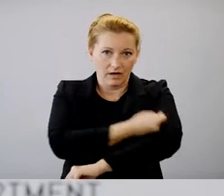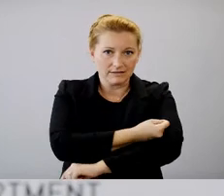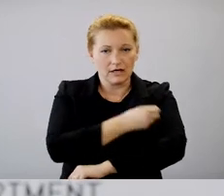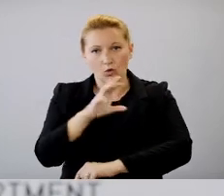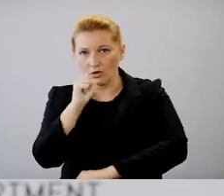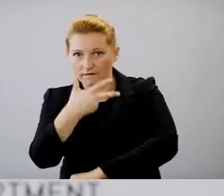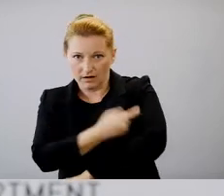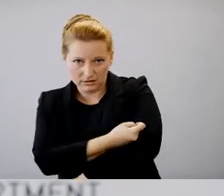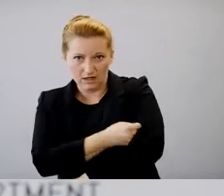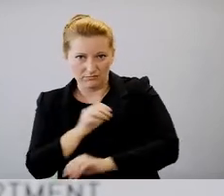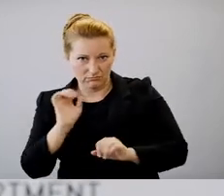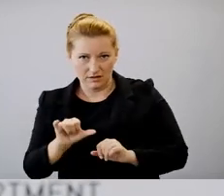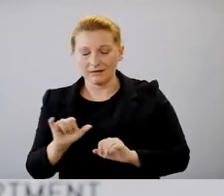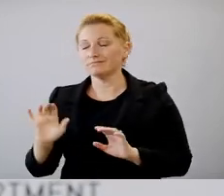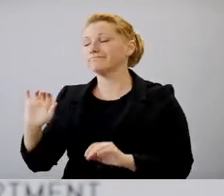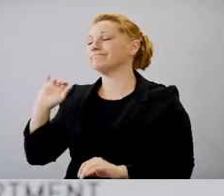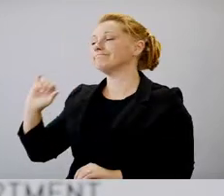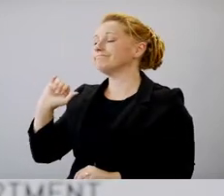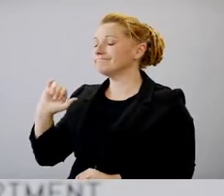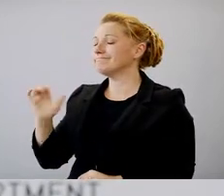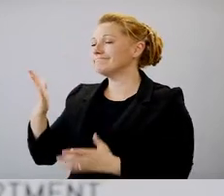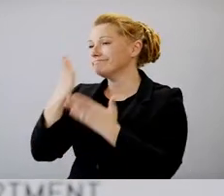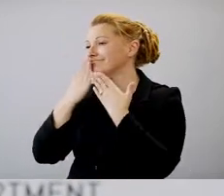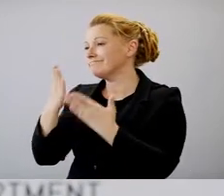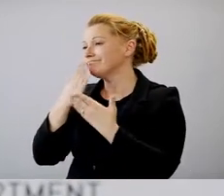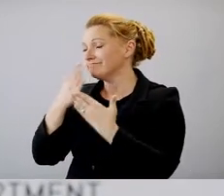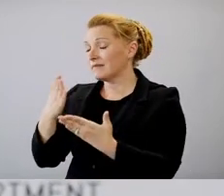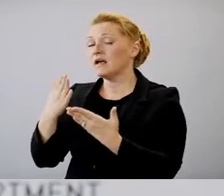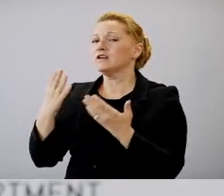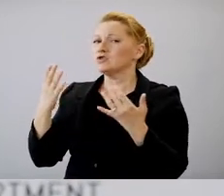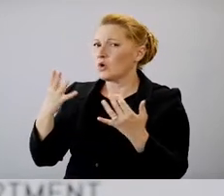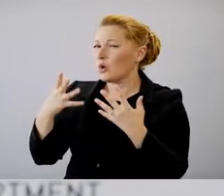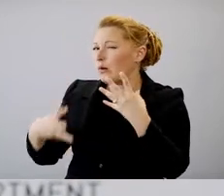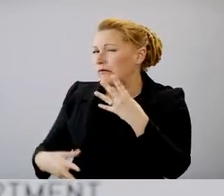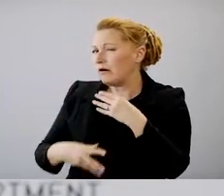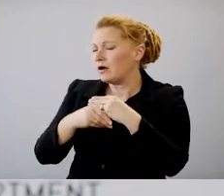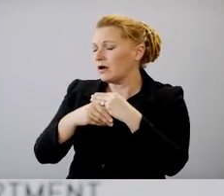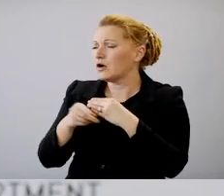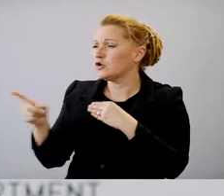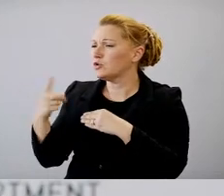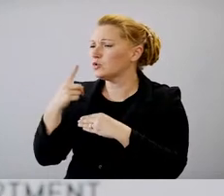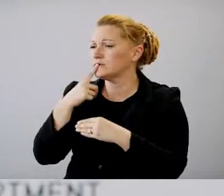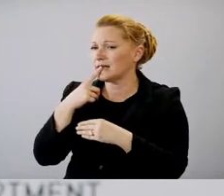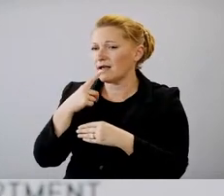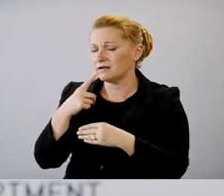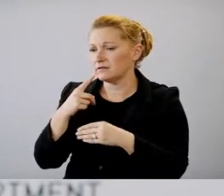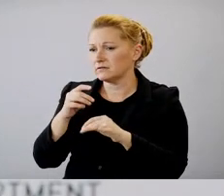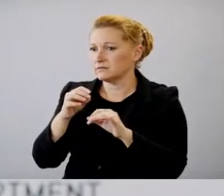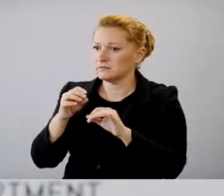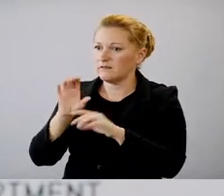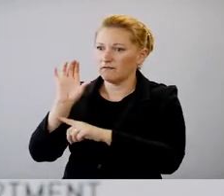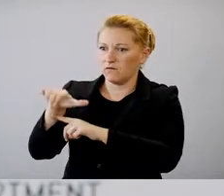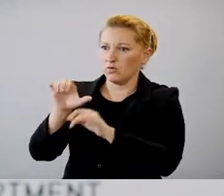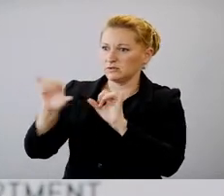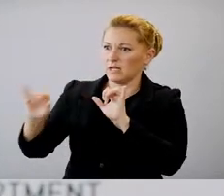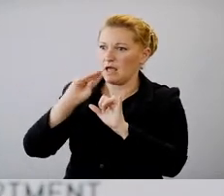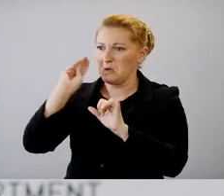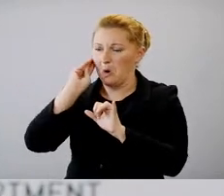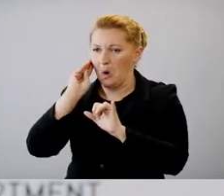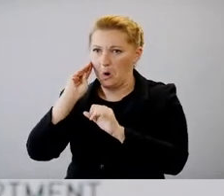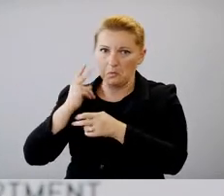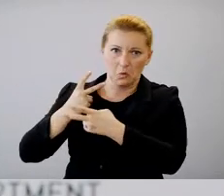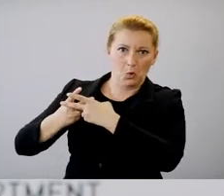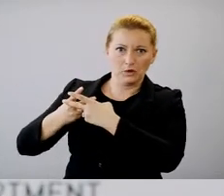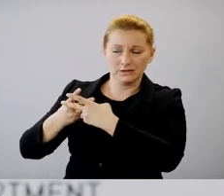I appreciate that. Thank you. And, uh, you know, jumping off of that point, you said that, you know, quarantine is still a tool. Um,